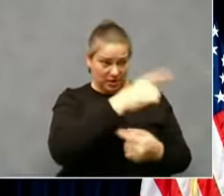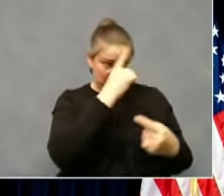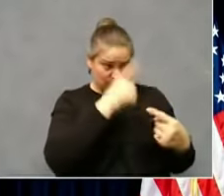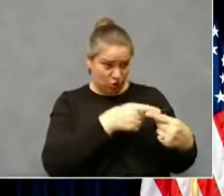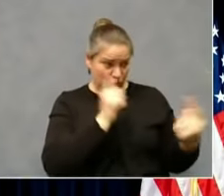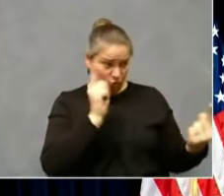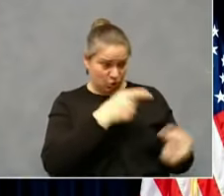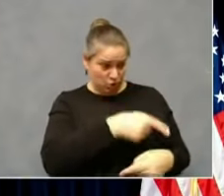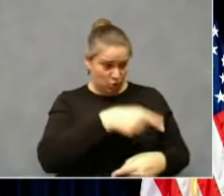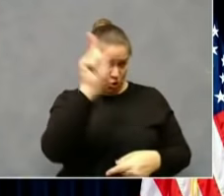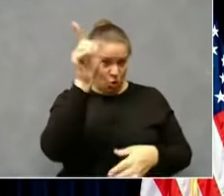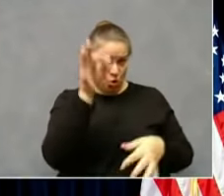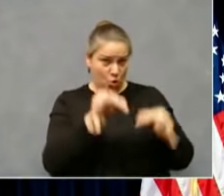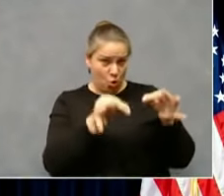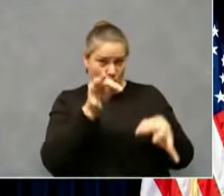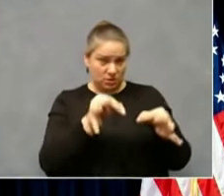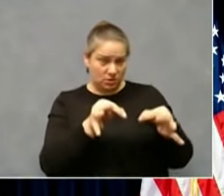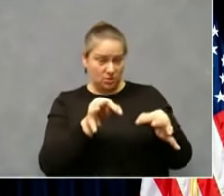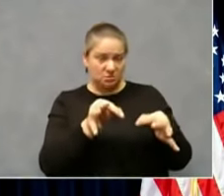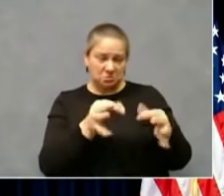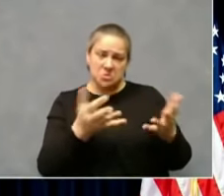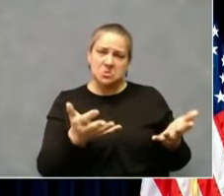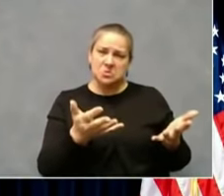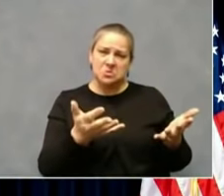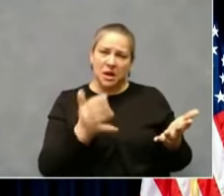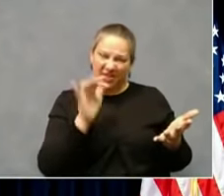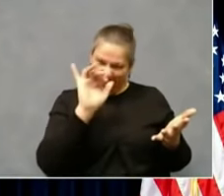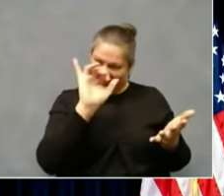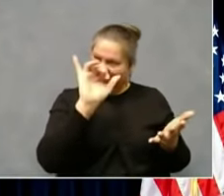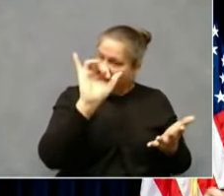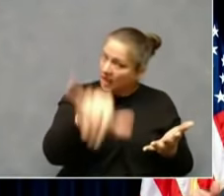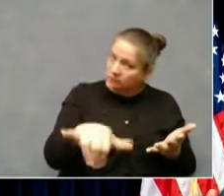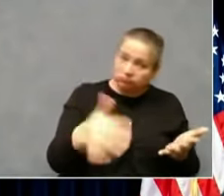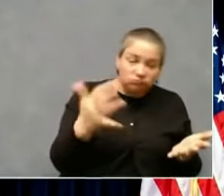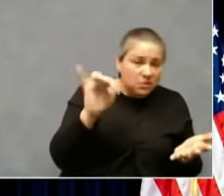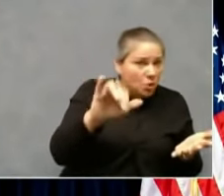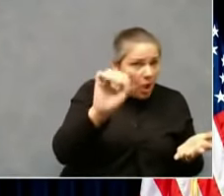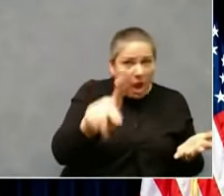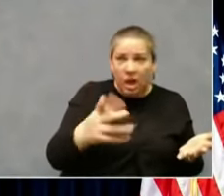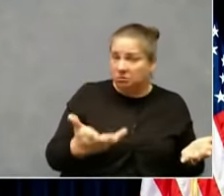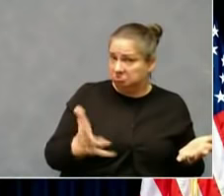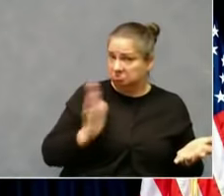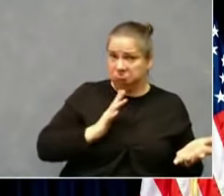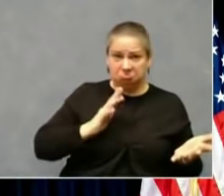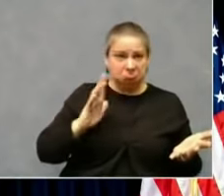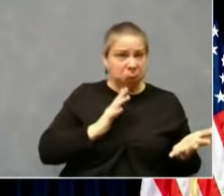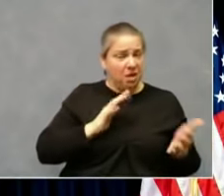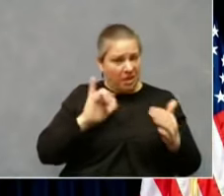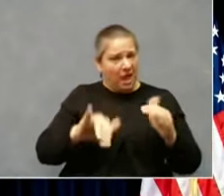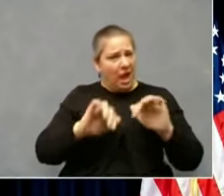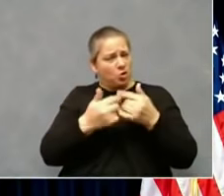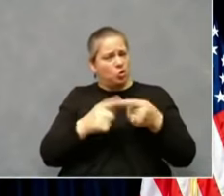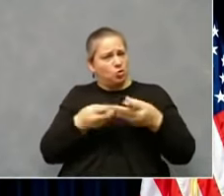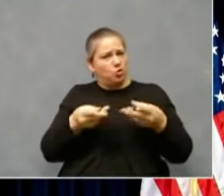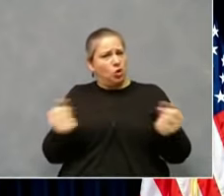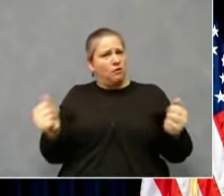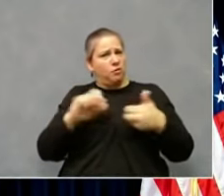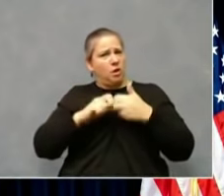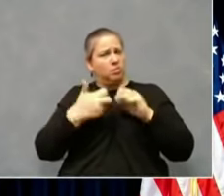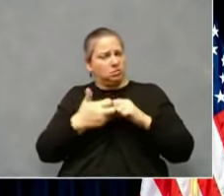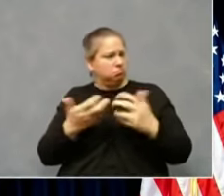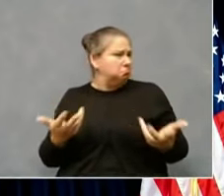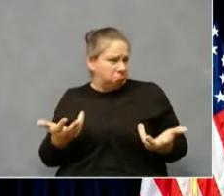doing something else. And that's what we do. That's okay. That's how we resolve our disputes in this